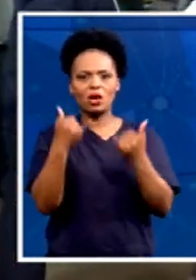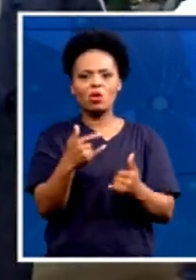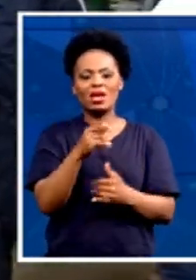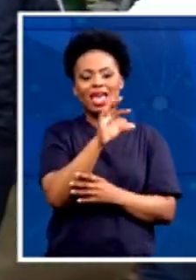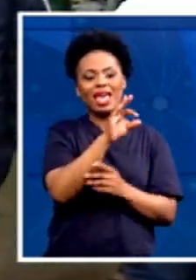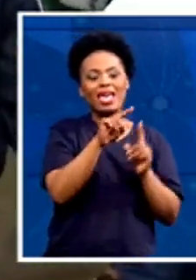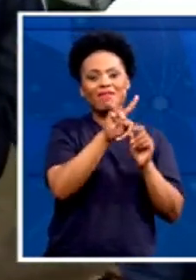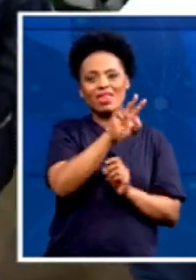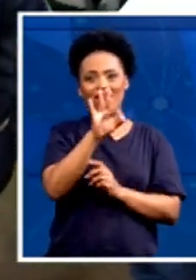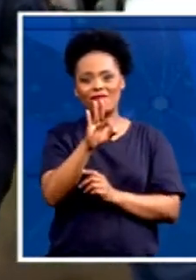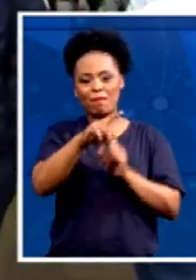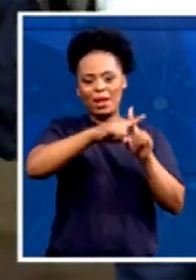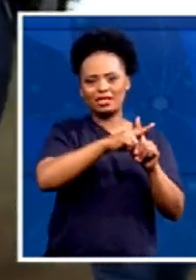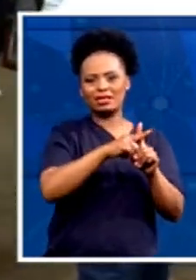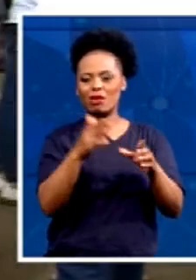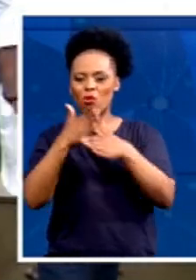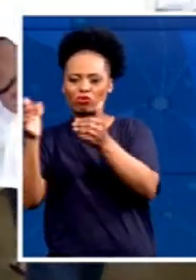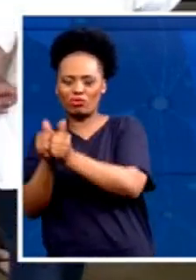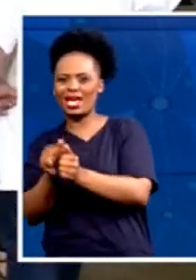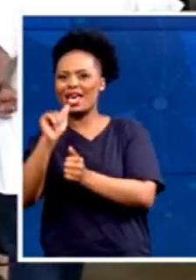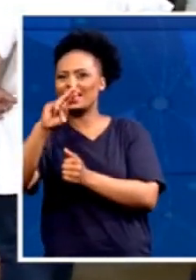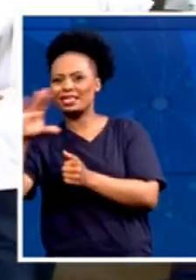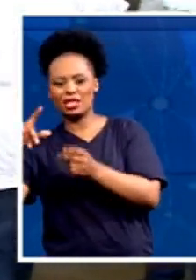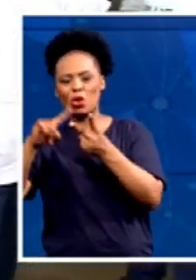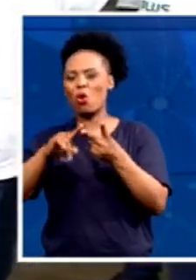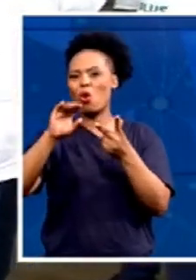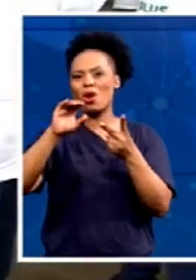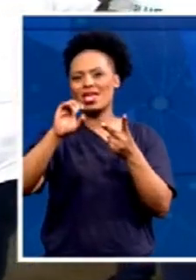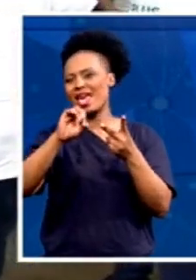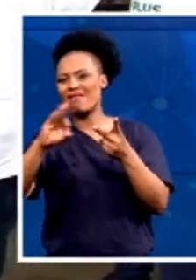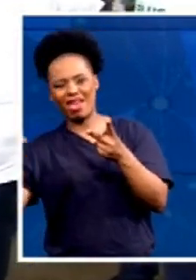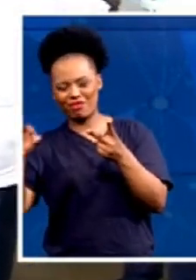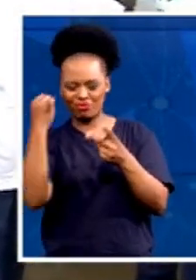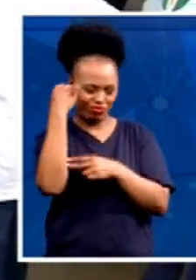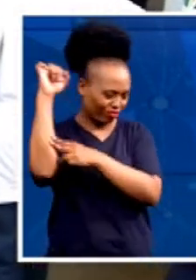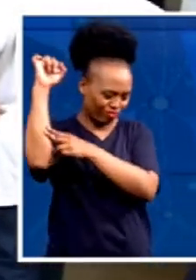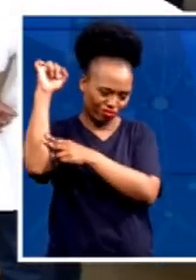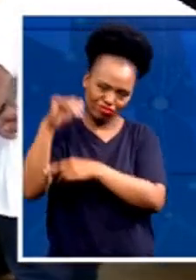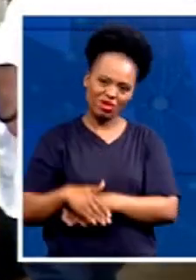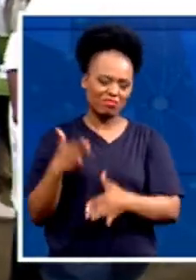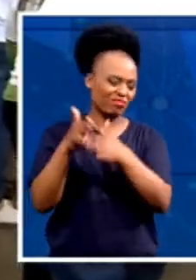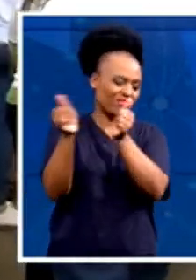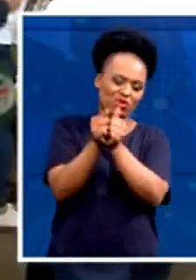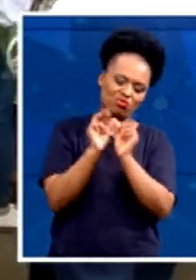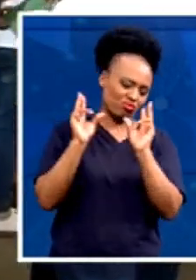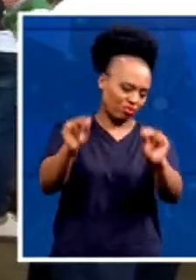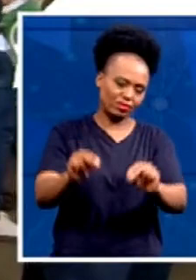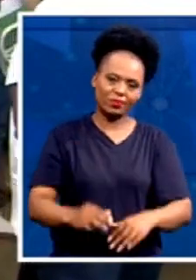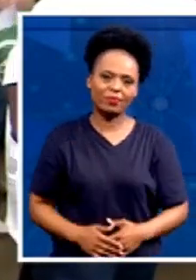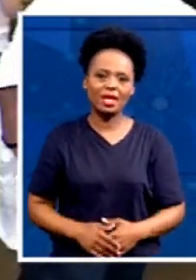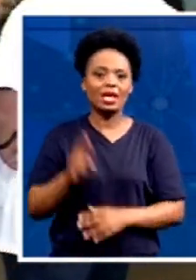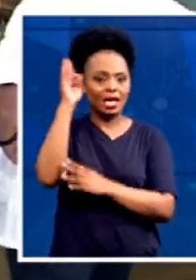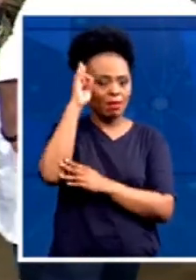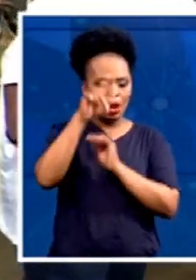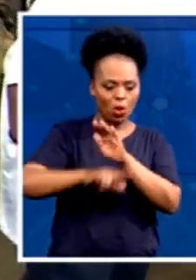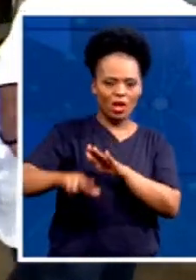neither the ANC. But let's just actually speak to, you know, the people here on the ground. Because remember, Blaine, local governance is about the people on the ground who